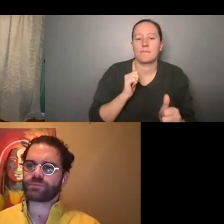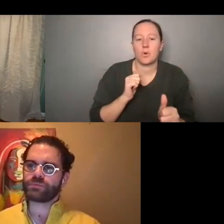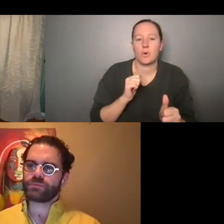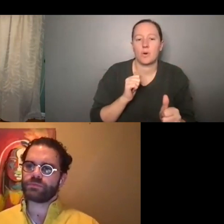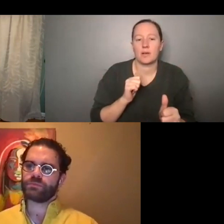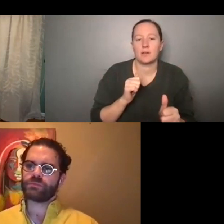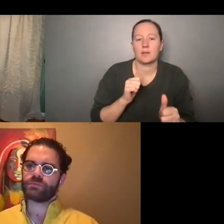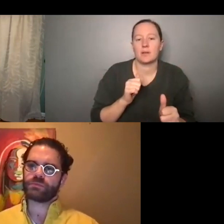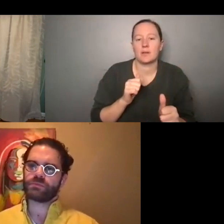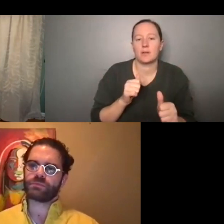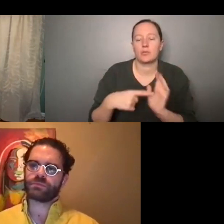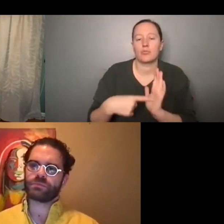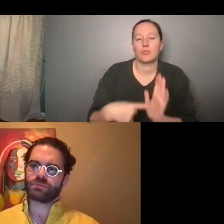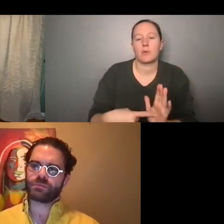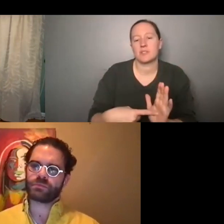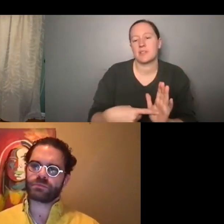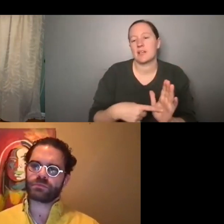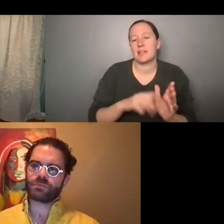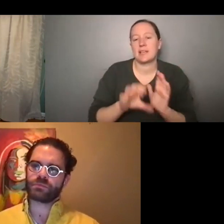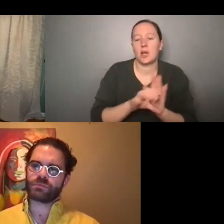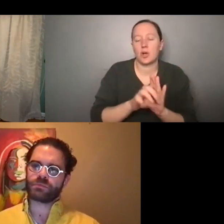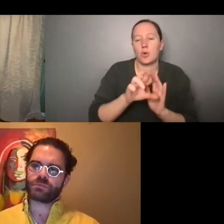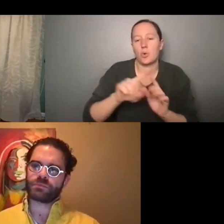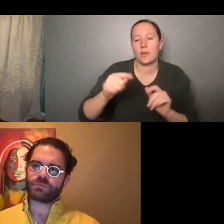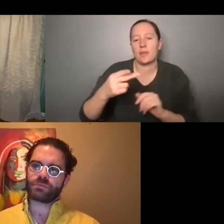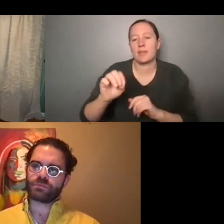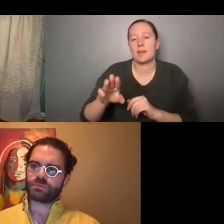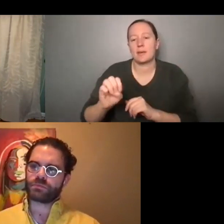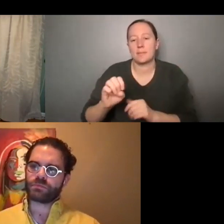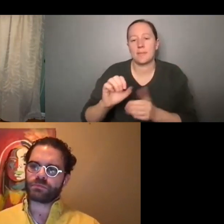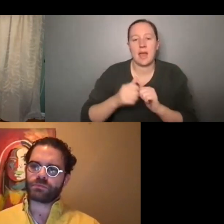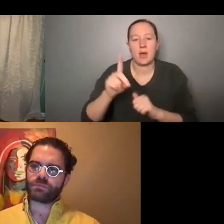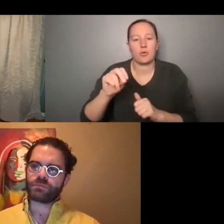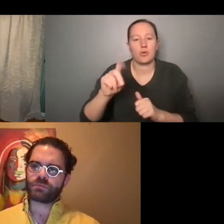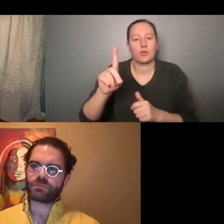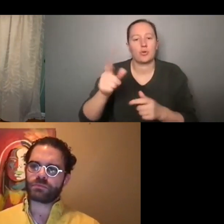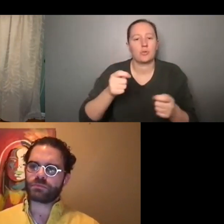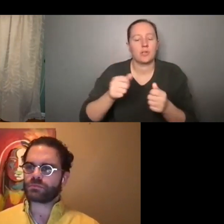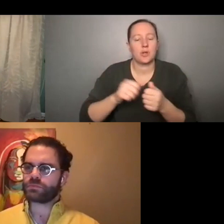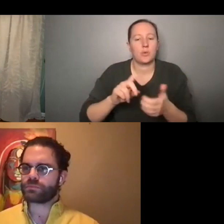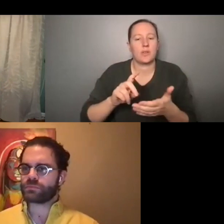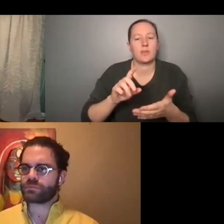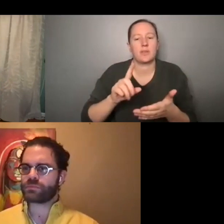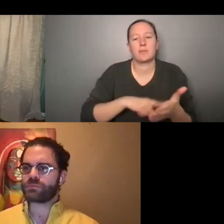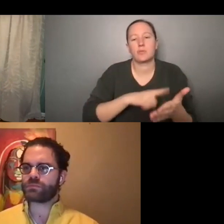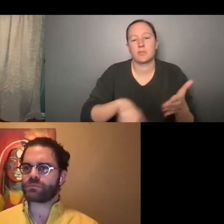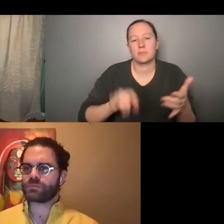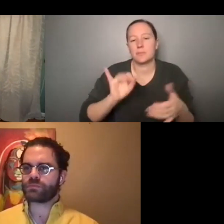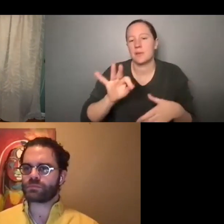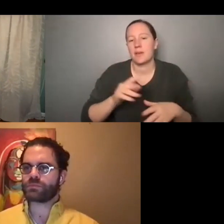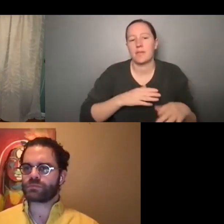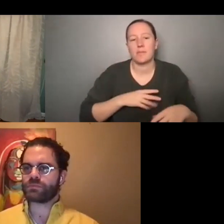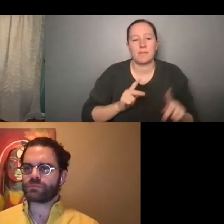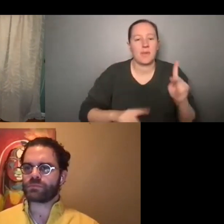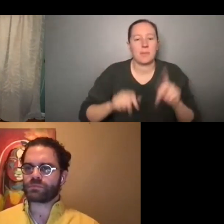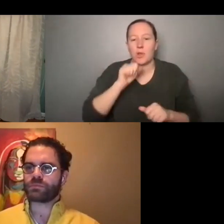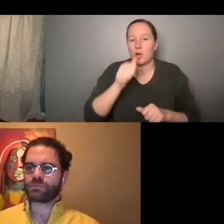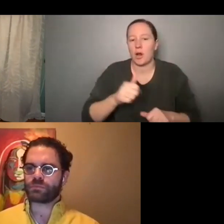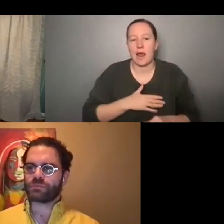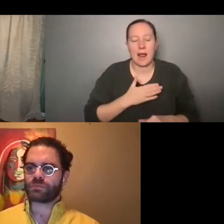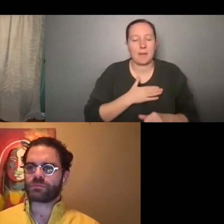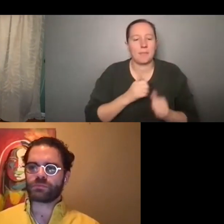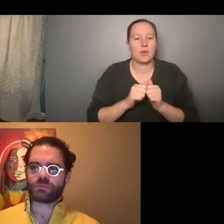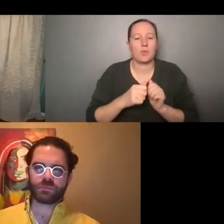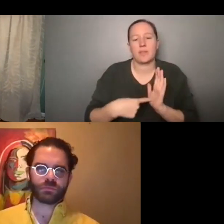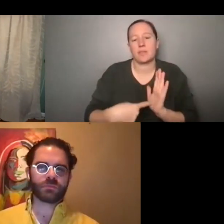themes in the disability community? Um, also how do you deal with criticism when some aren't pleased with its execution and representation? Um,